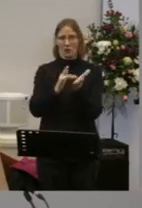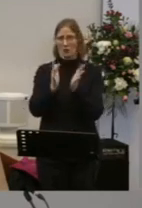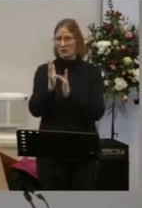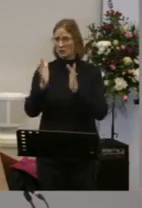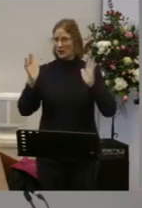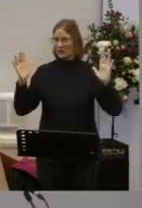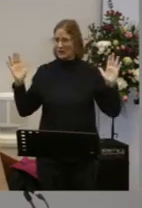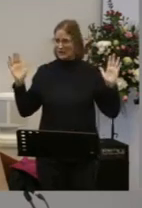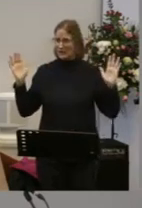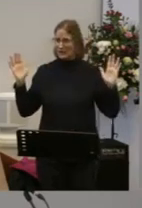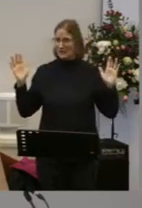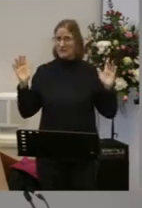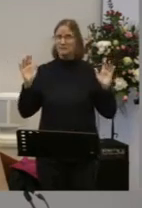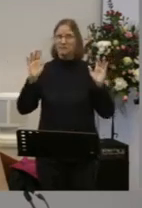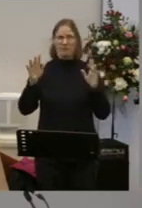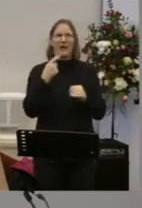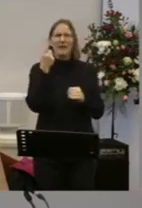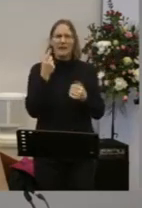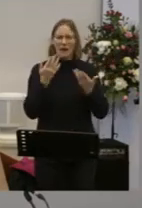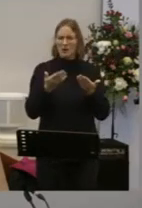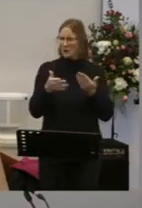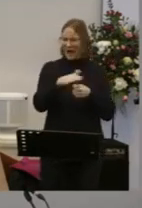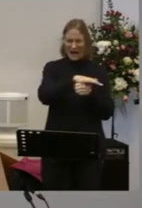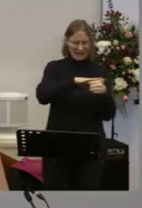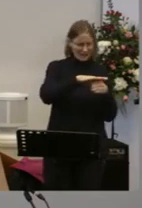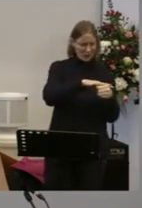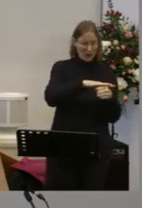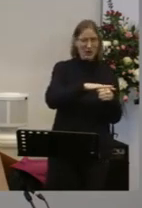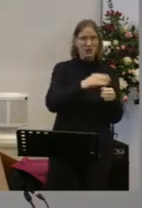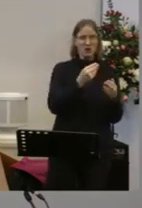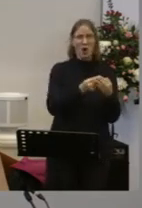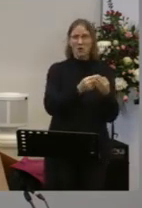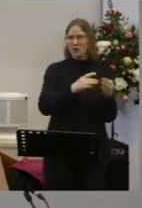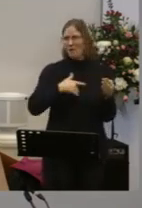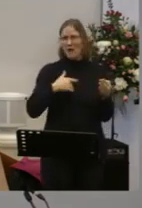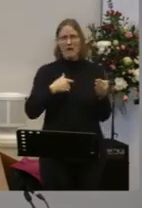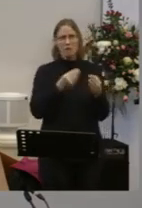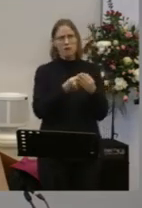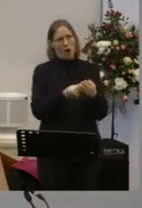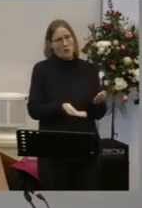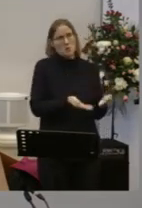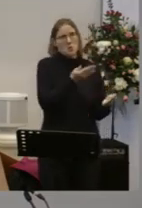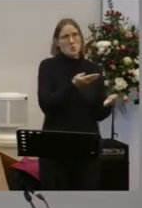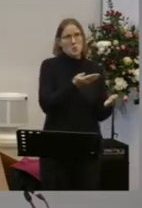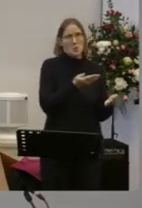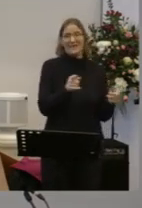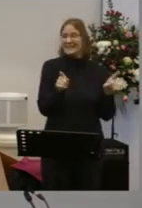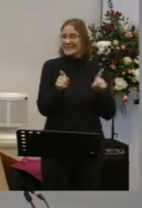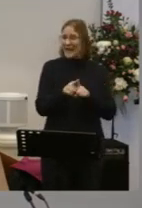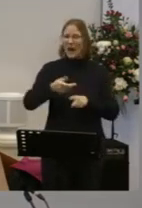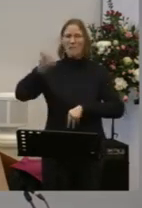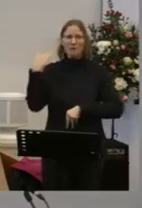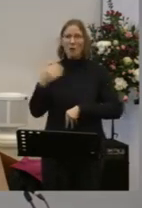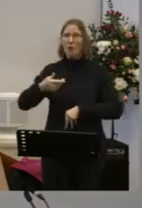The cost of living crisis is causing all sorts of terrible problems for people But you know God had a cost of living crisis too